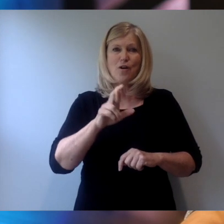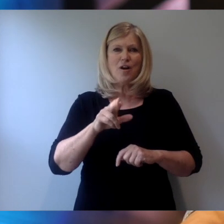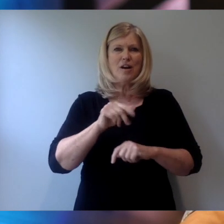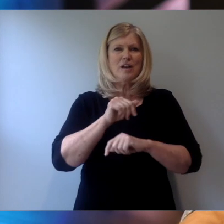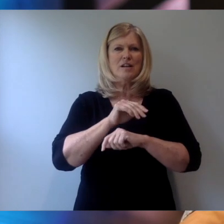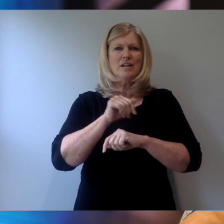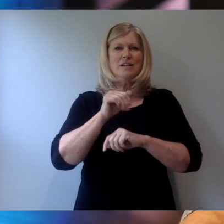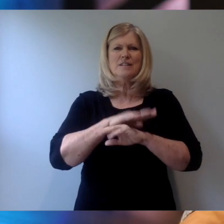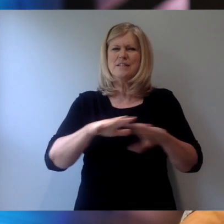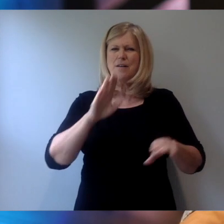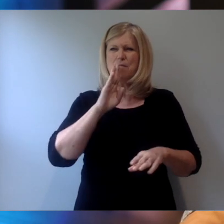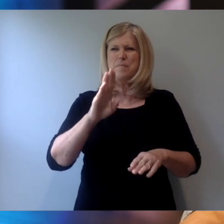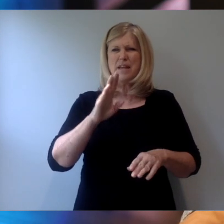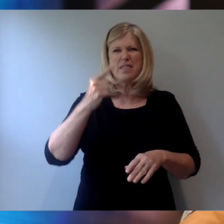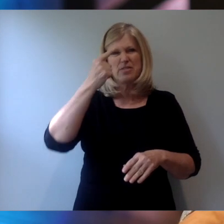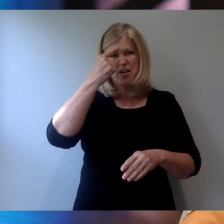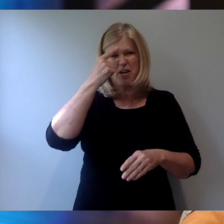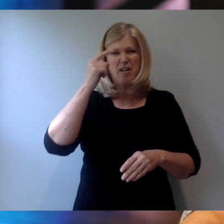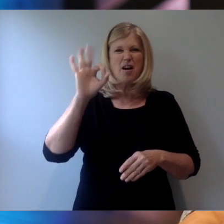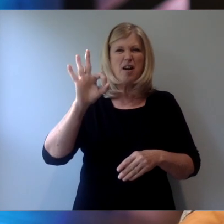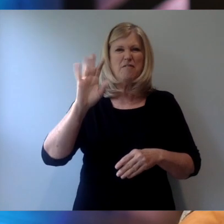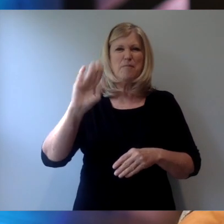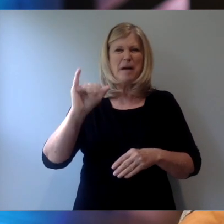by the world